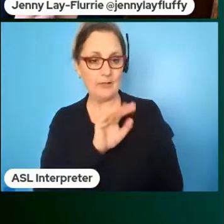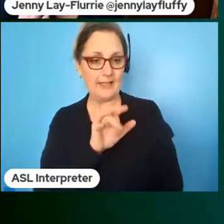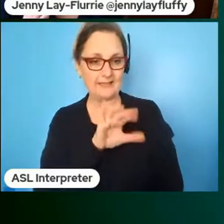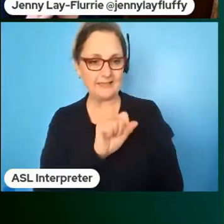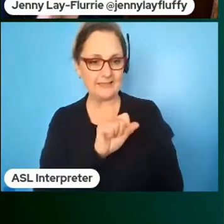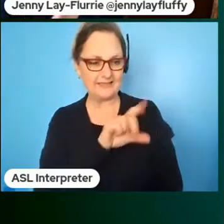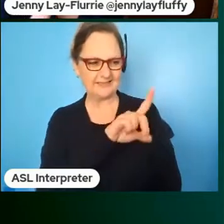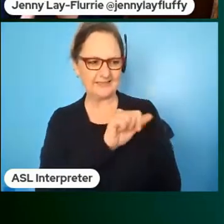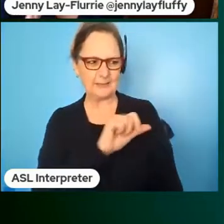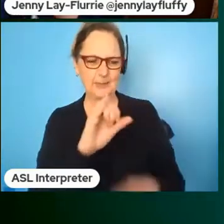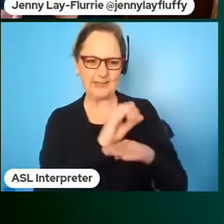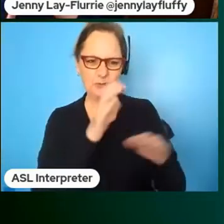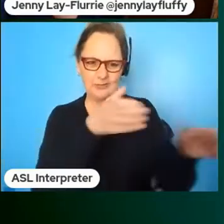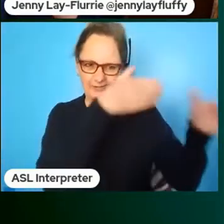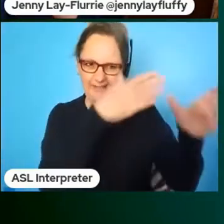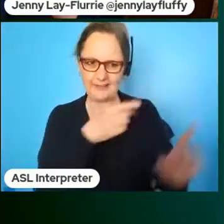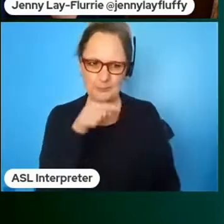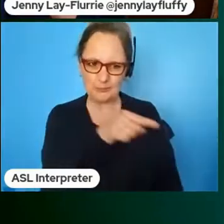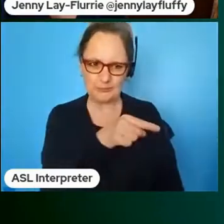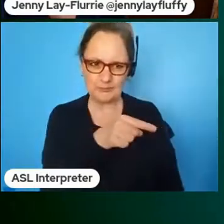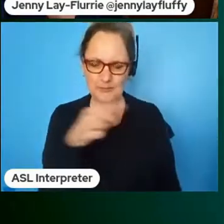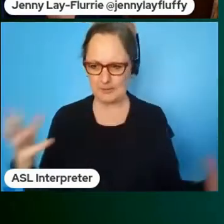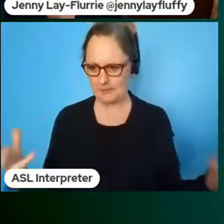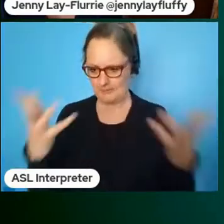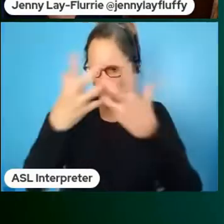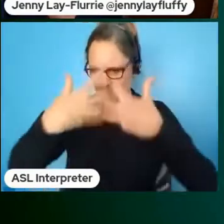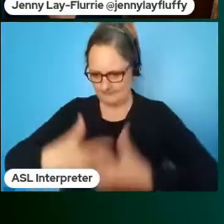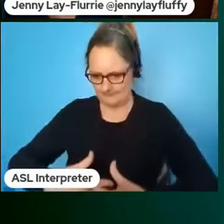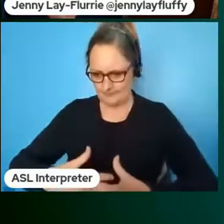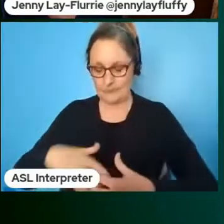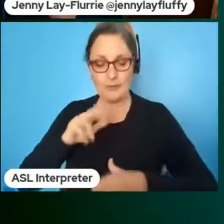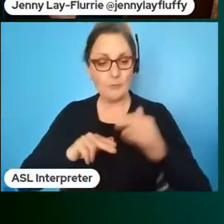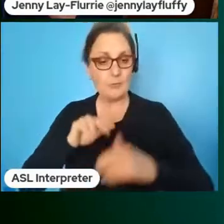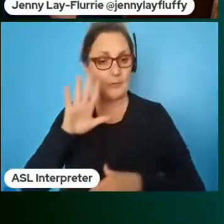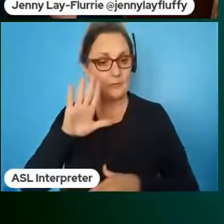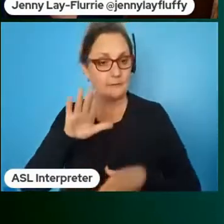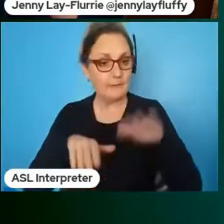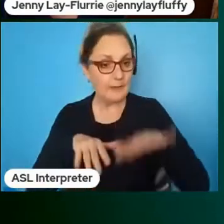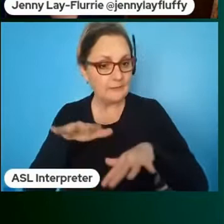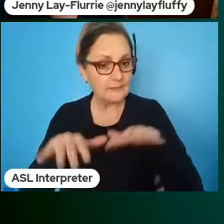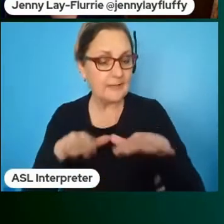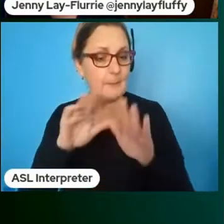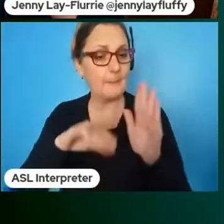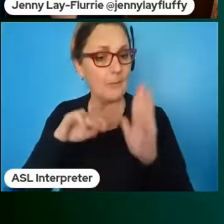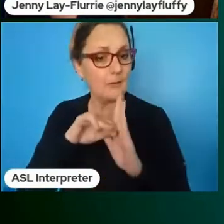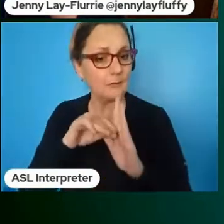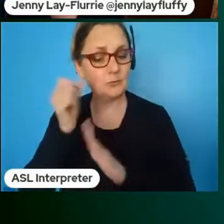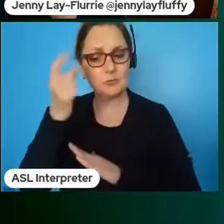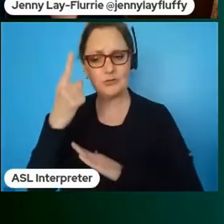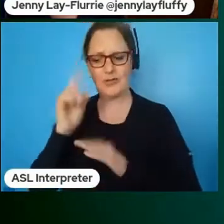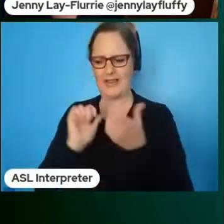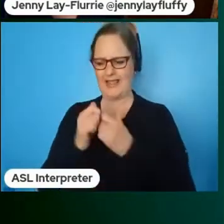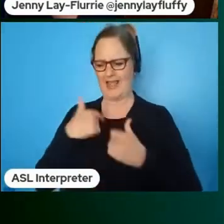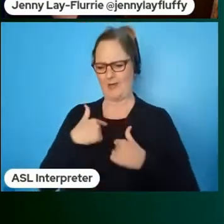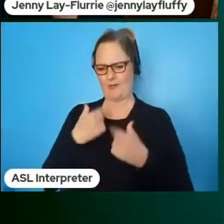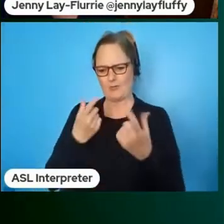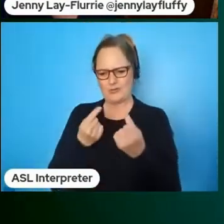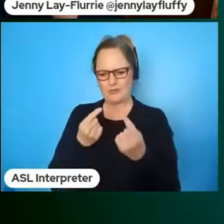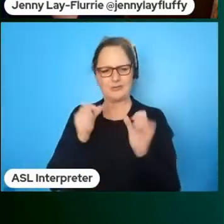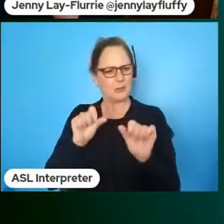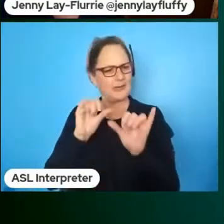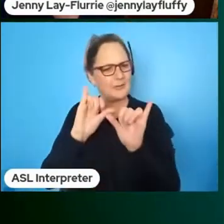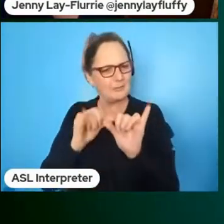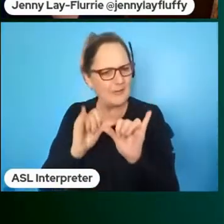team to build a five-step model that would really help us to understand how are we doing did we have all of the right things in